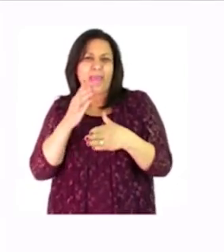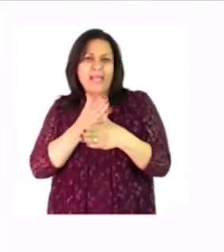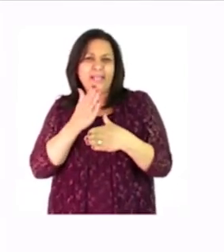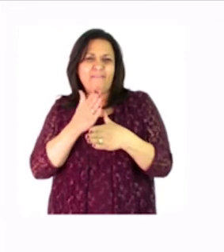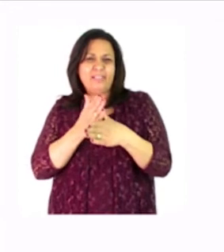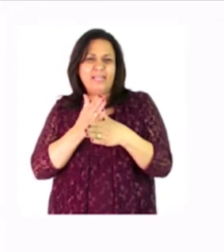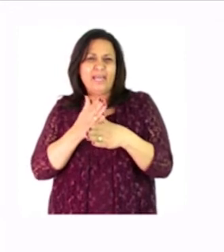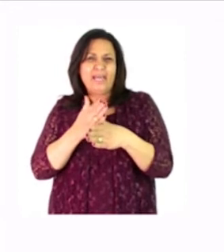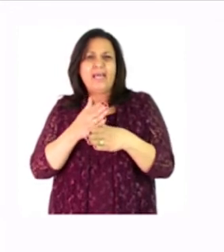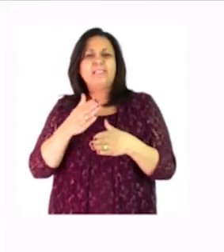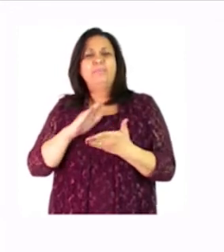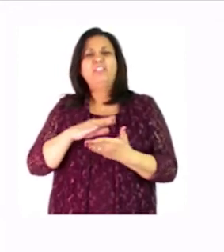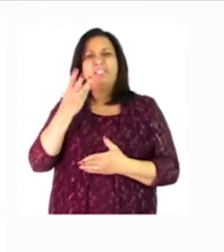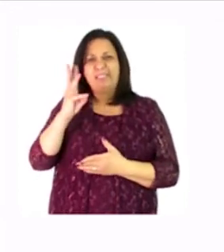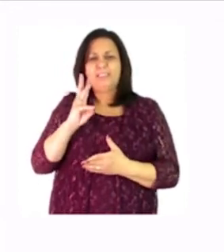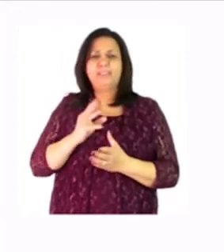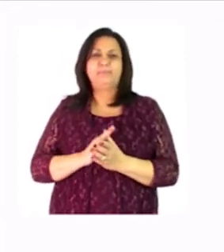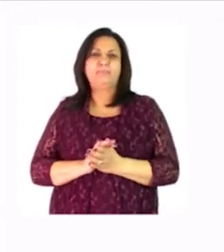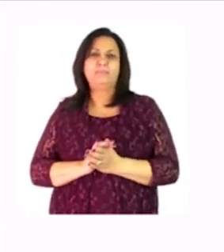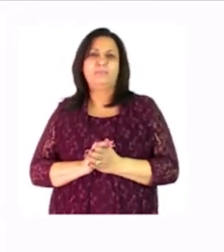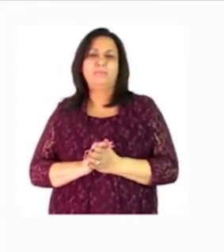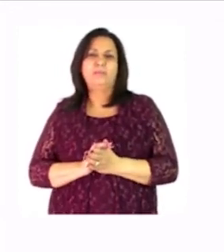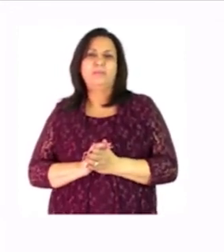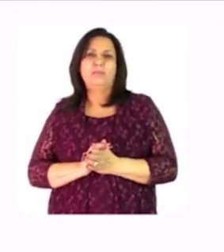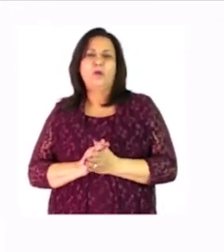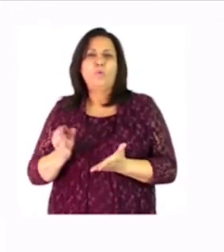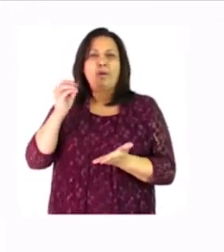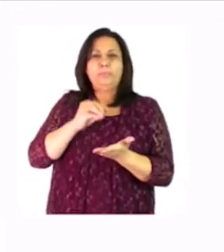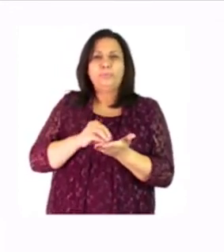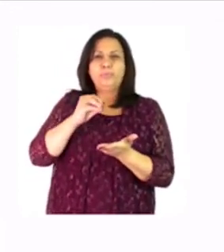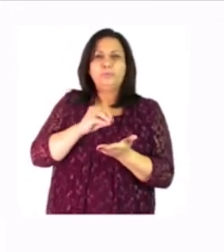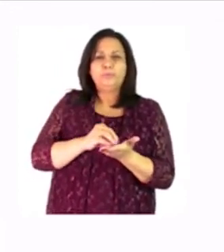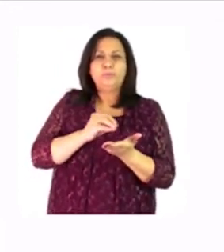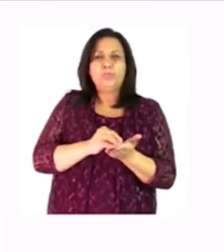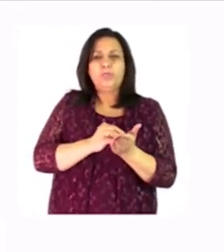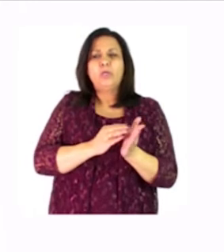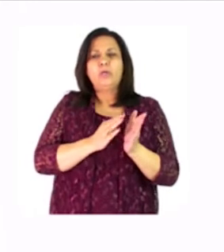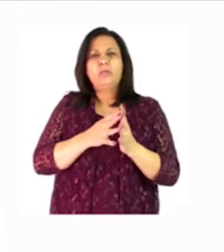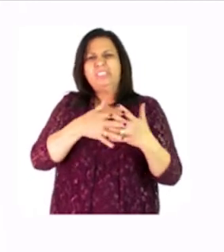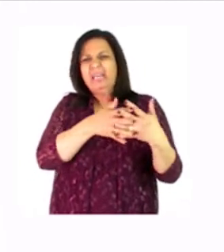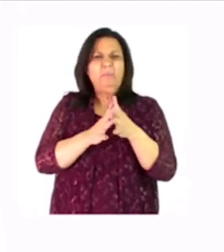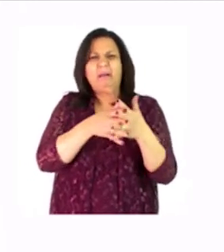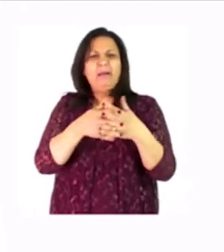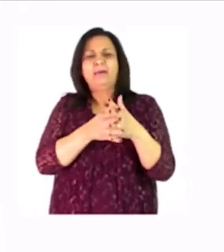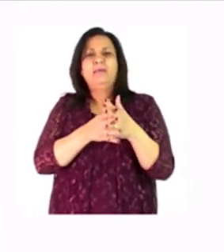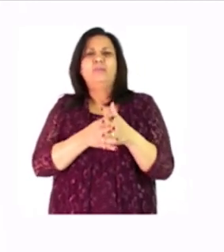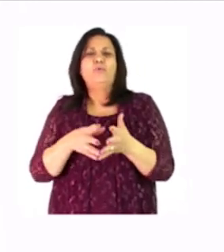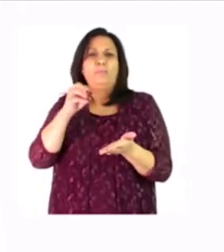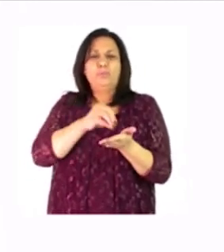six we need to put everything in order of the events